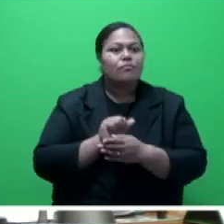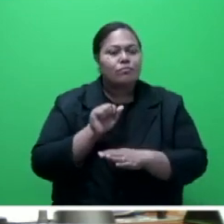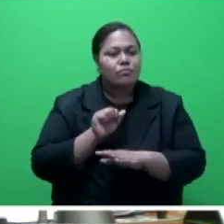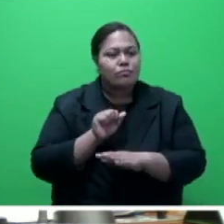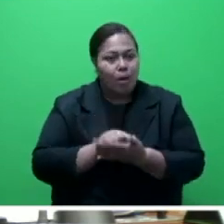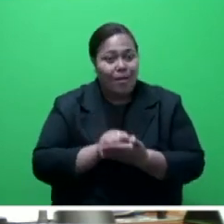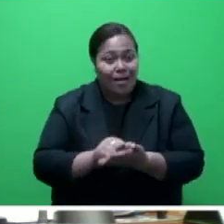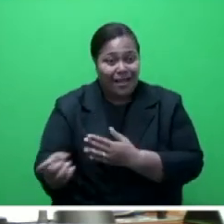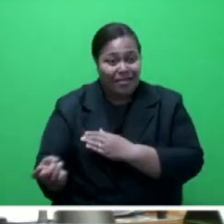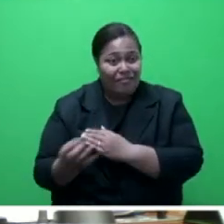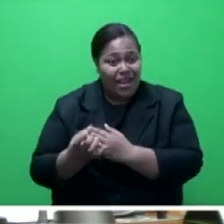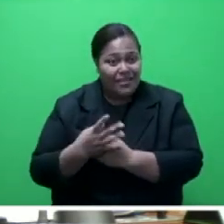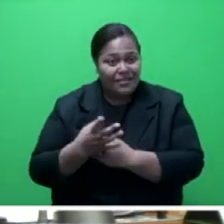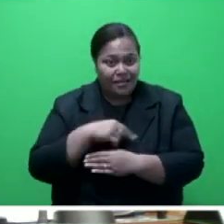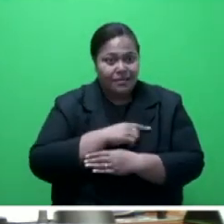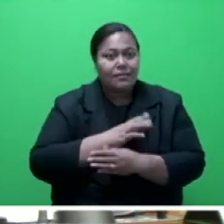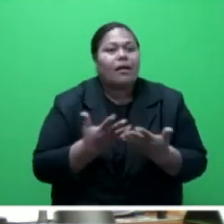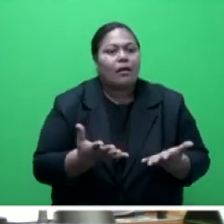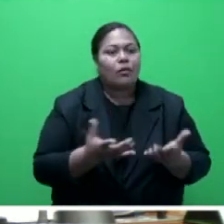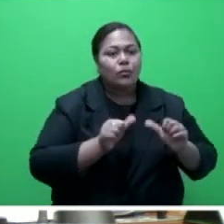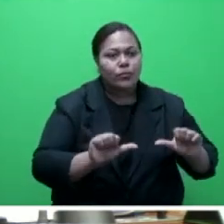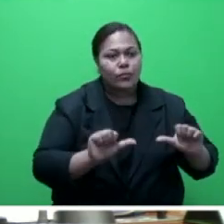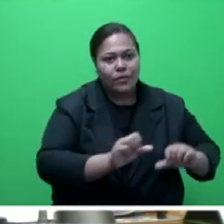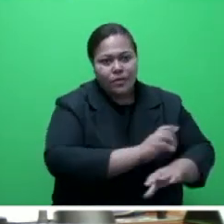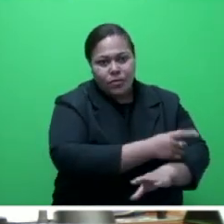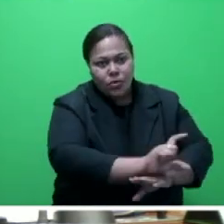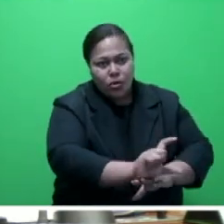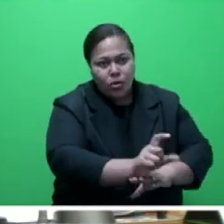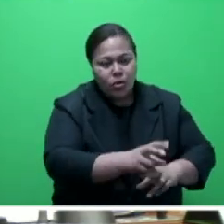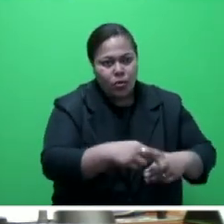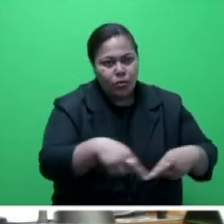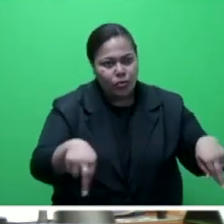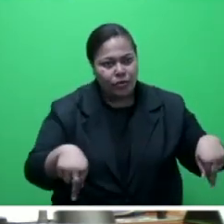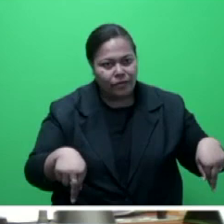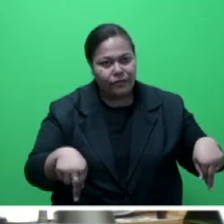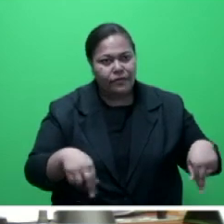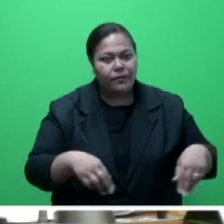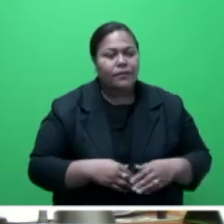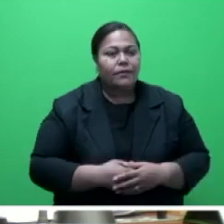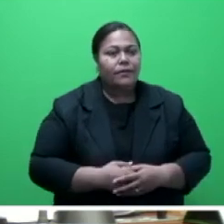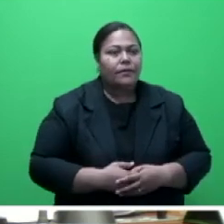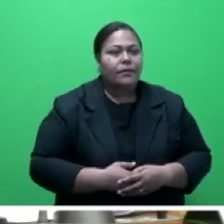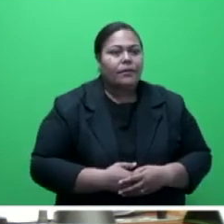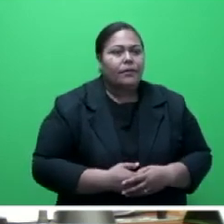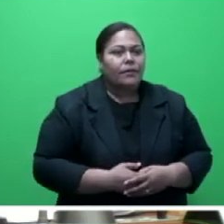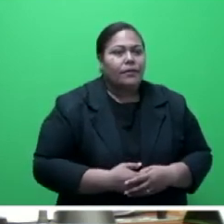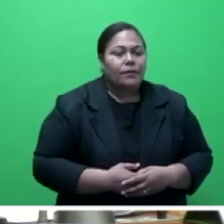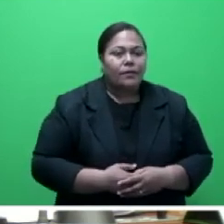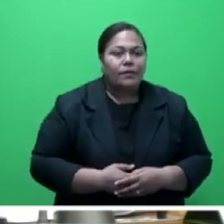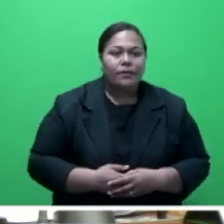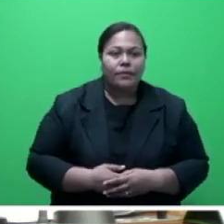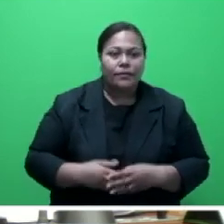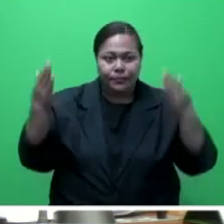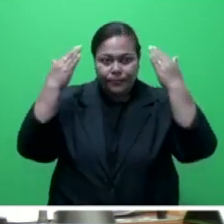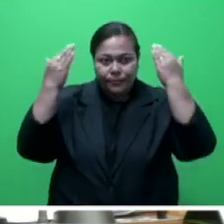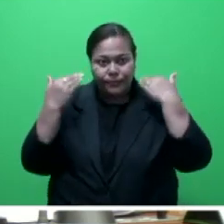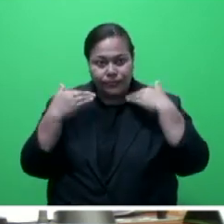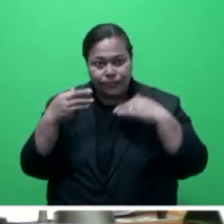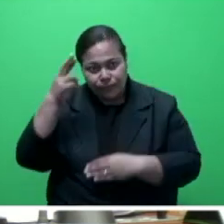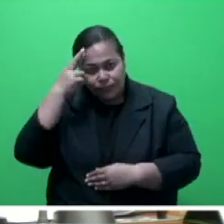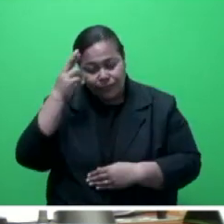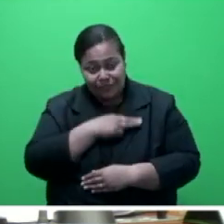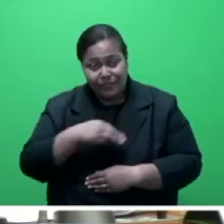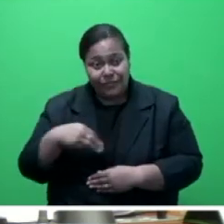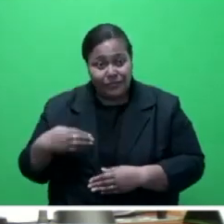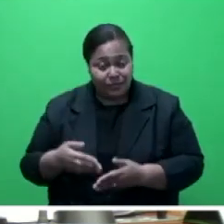and protect our coral reefs that are incredibly threatened by activities on land. Mr Speaker says, while the Ministry takes